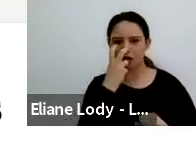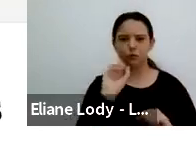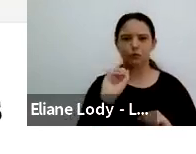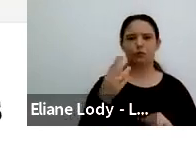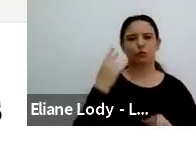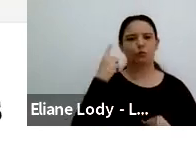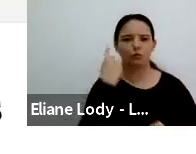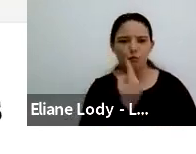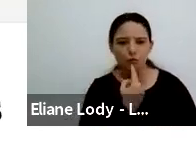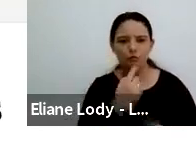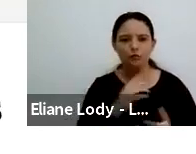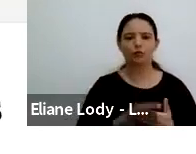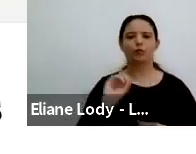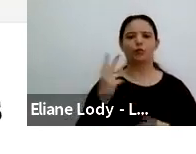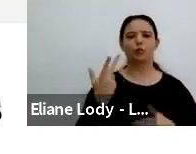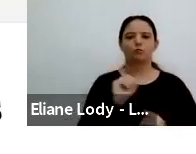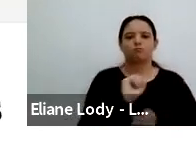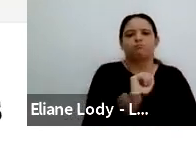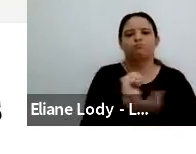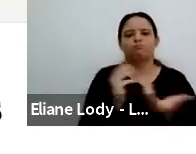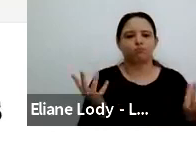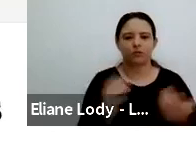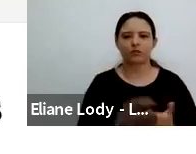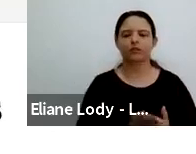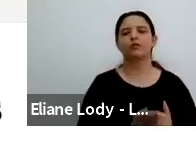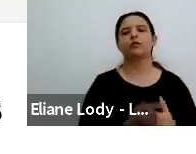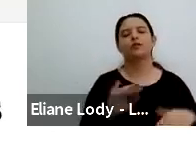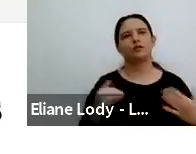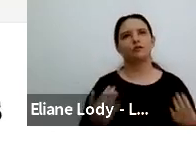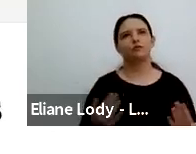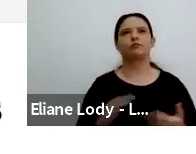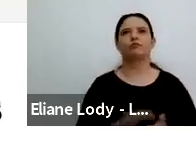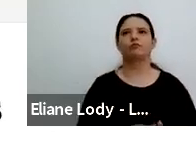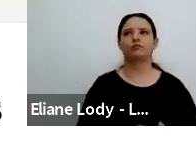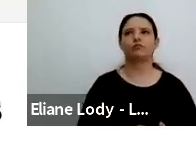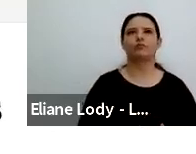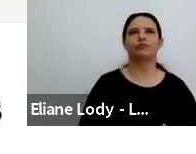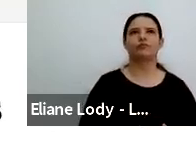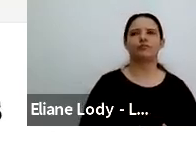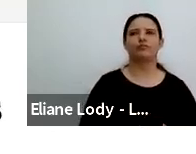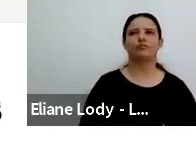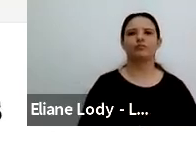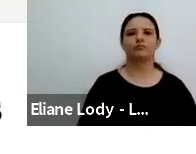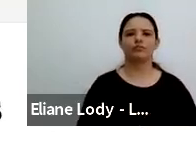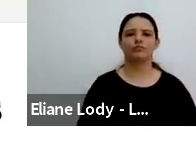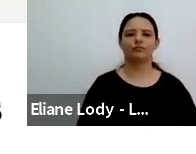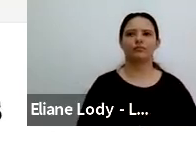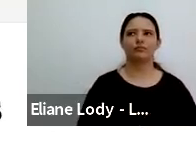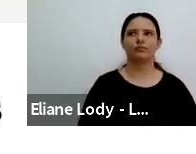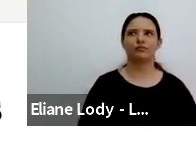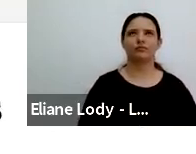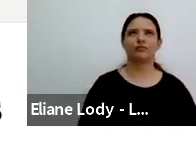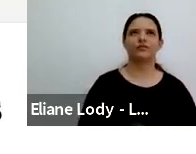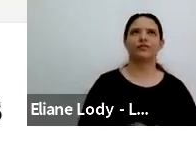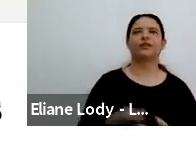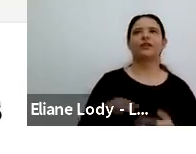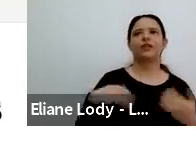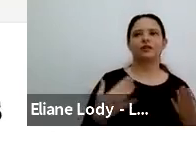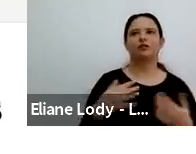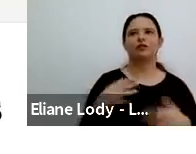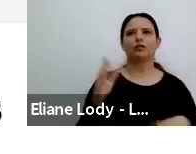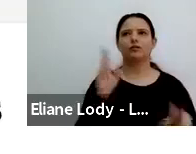respects. So again, it's like, this is part of our concern with this kind of a visualization. To do an organizational